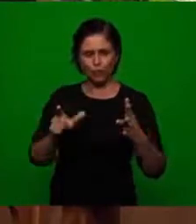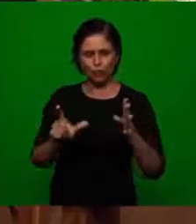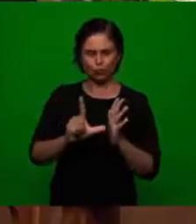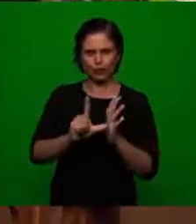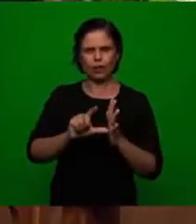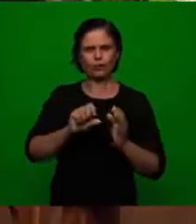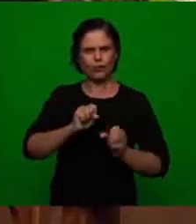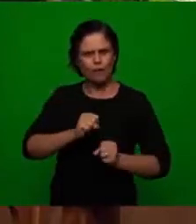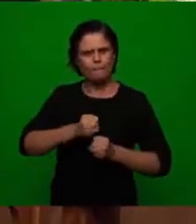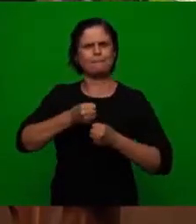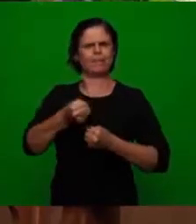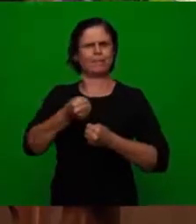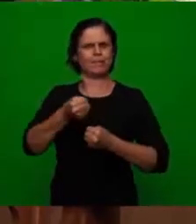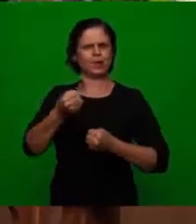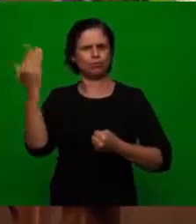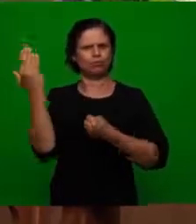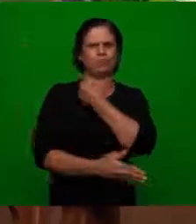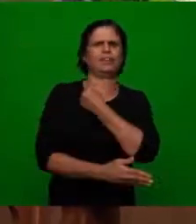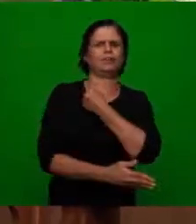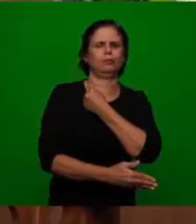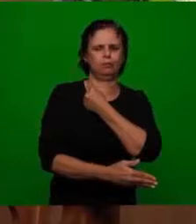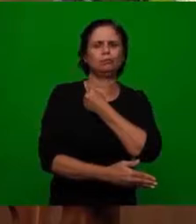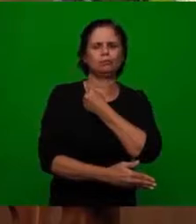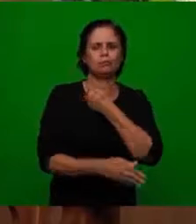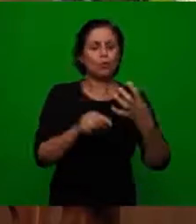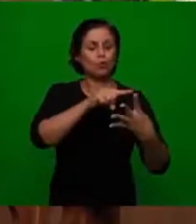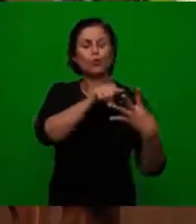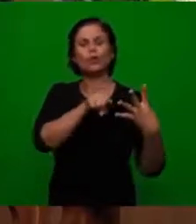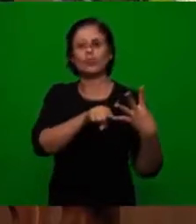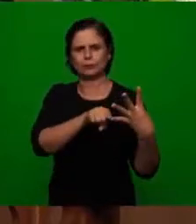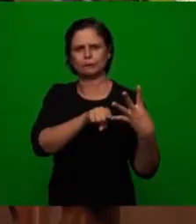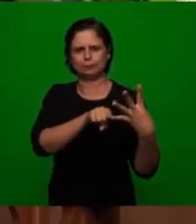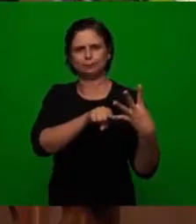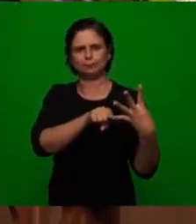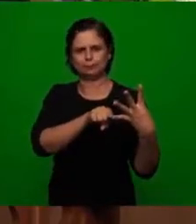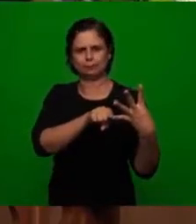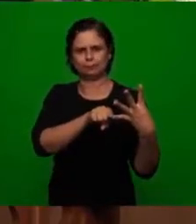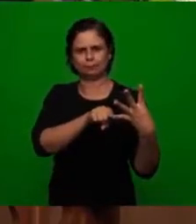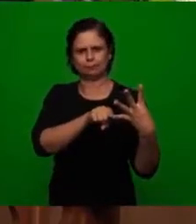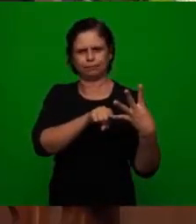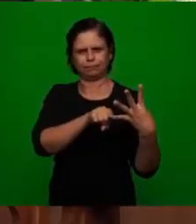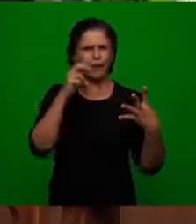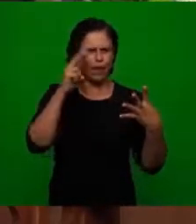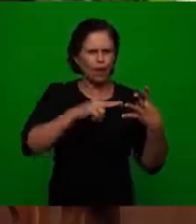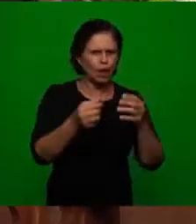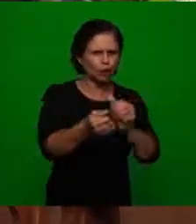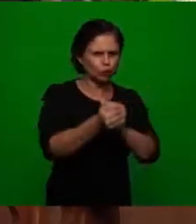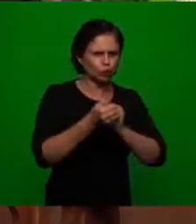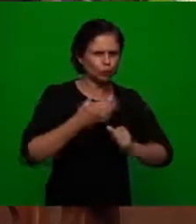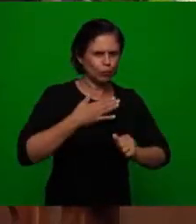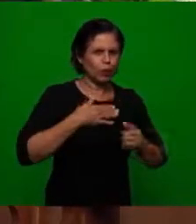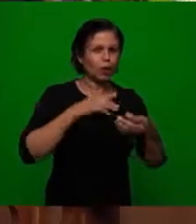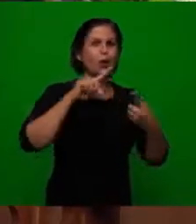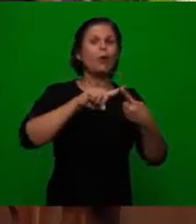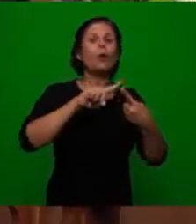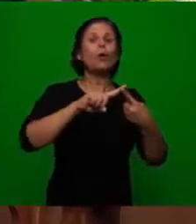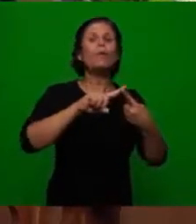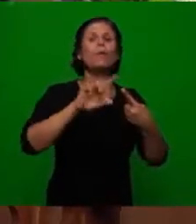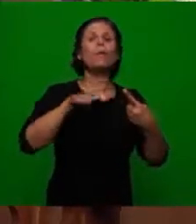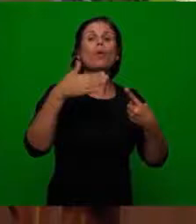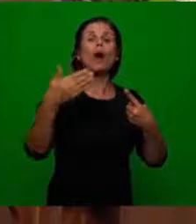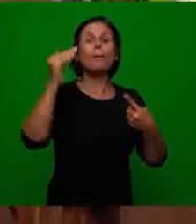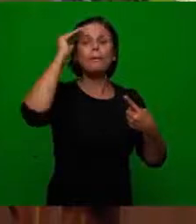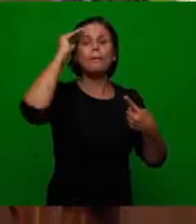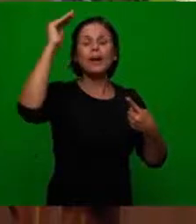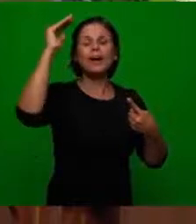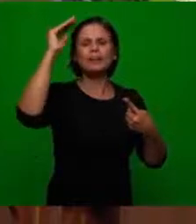church didn't like it but Luther defended the four principles and we're going to read it all together what was